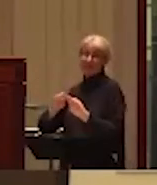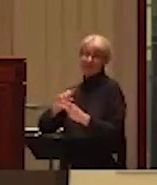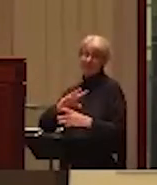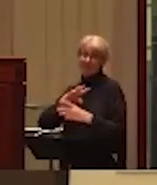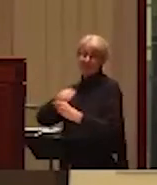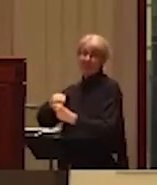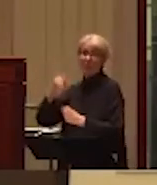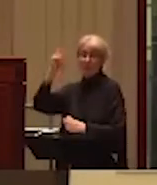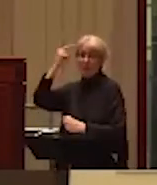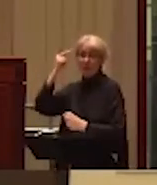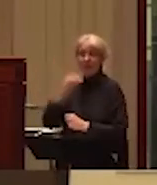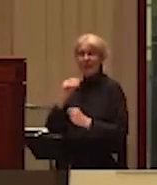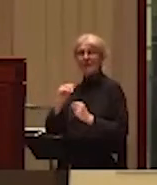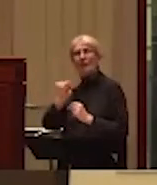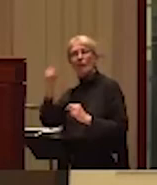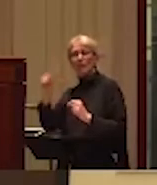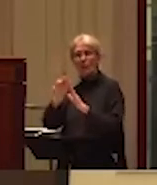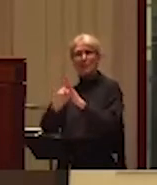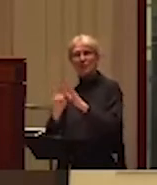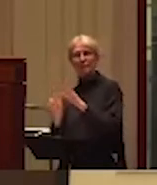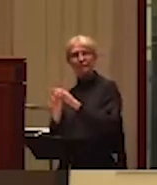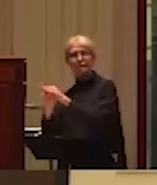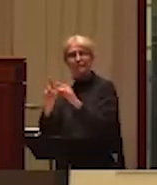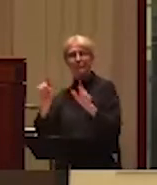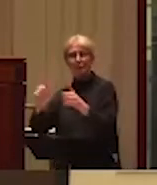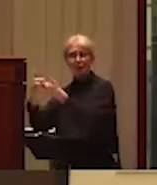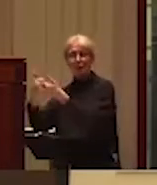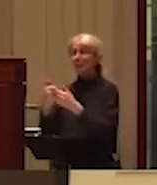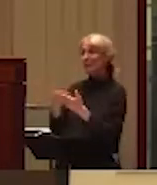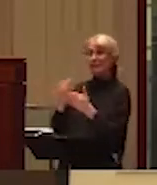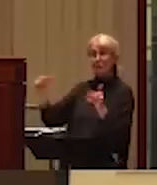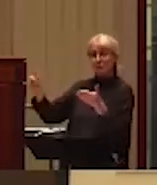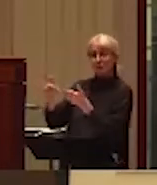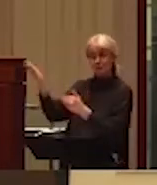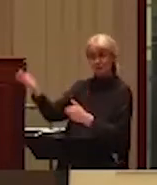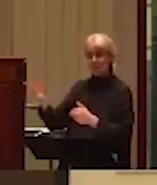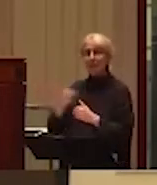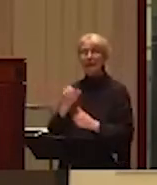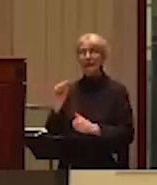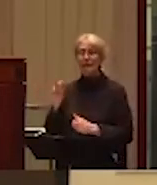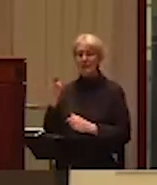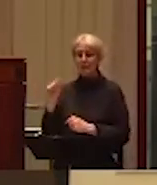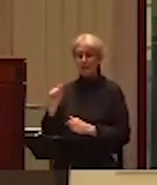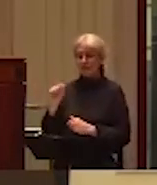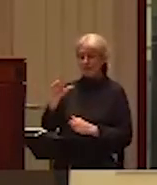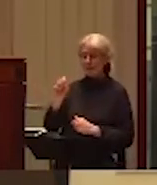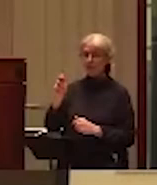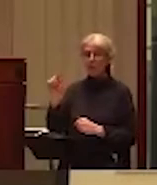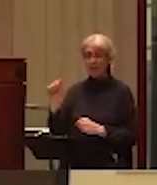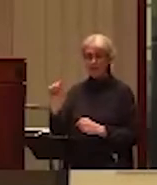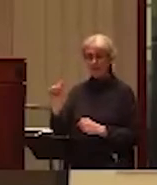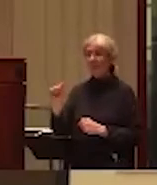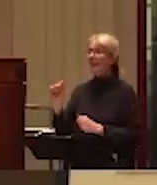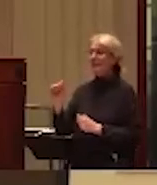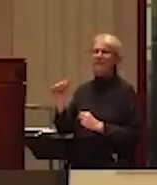challenges. So before I introduce this year's prize recipient, Alexandra Lasova, I'd like to say